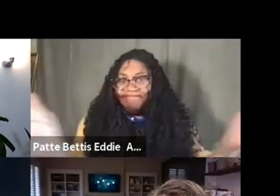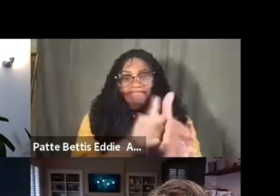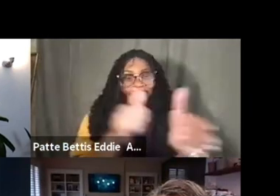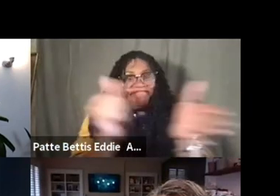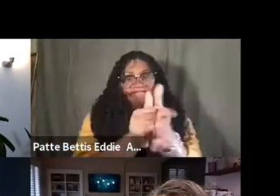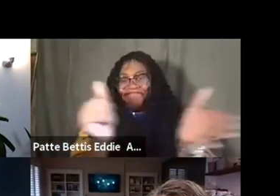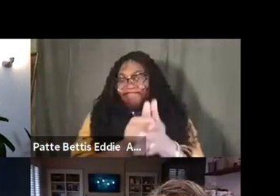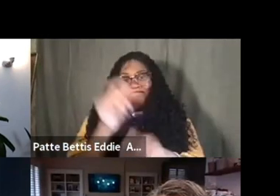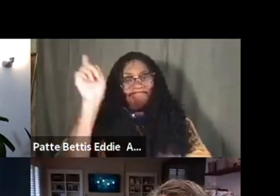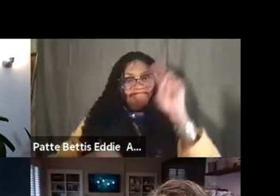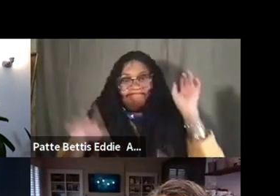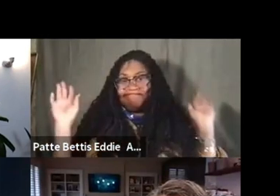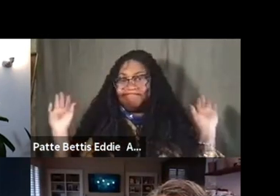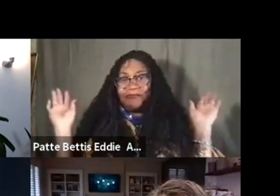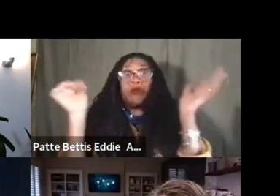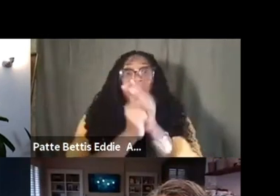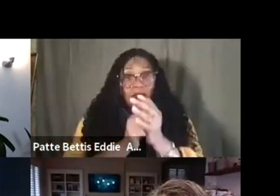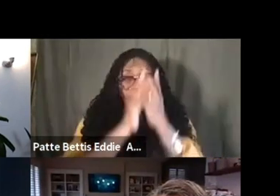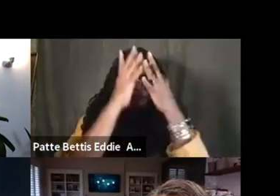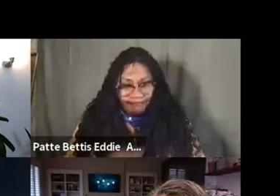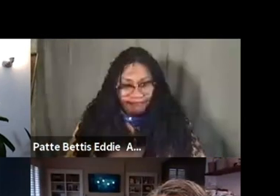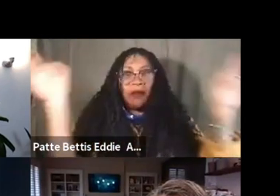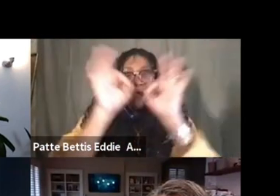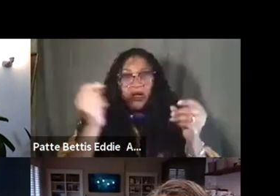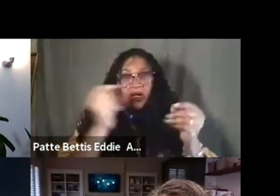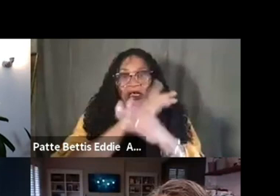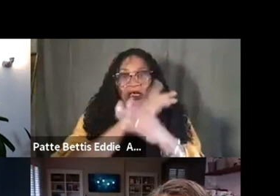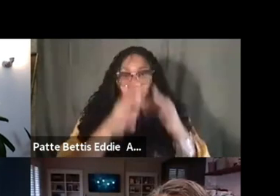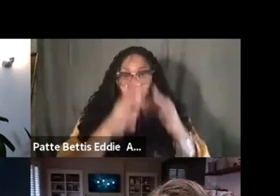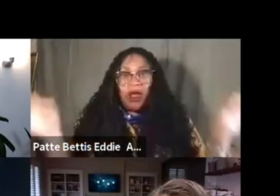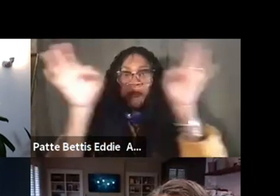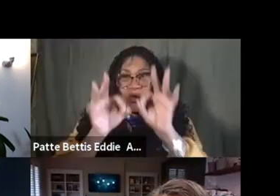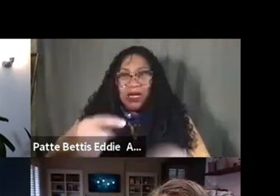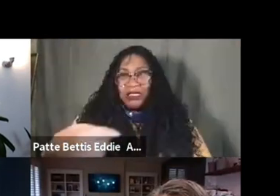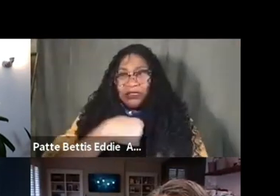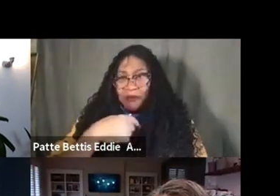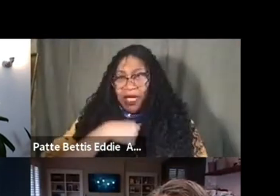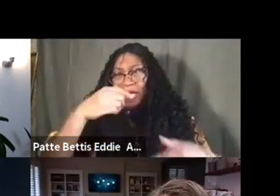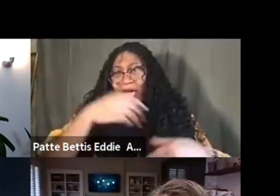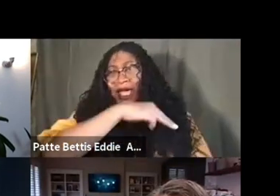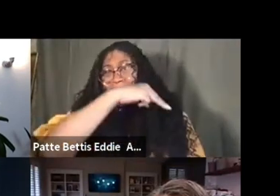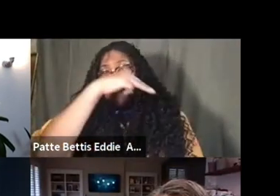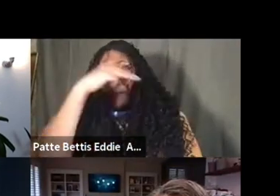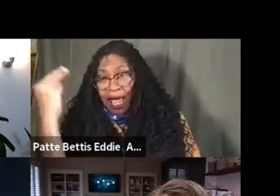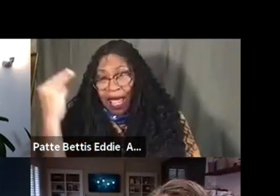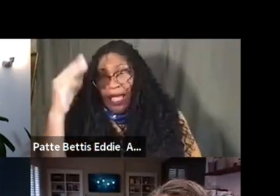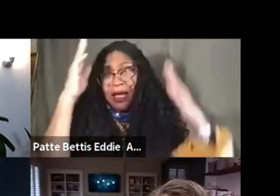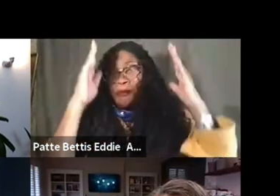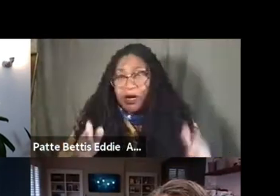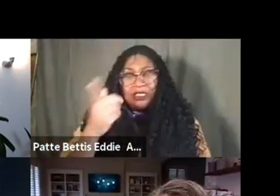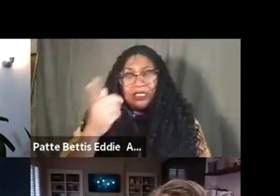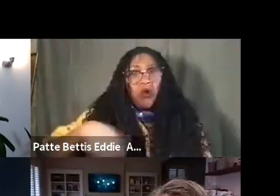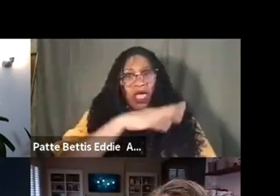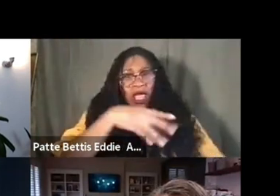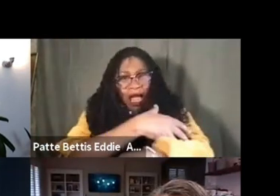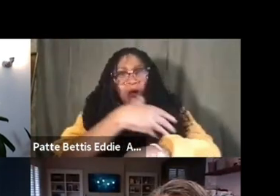imagination is so important to us as Black and Brown people, to me as a Black artist, is that we are, power